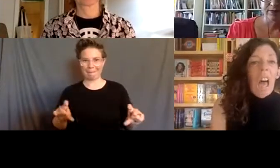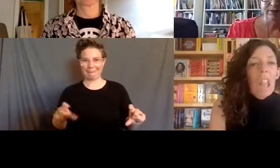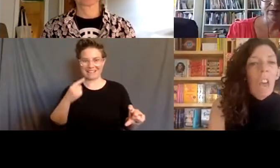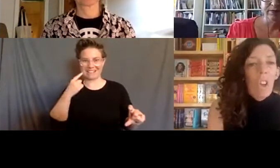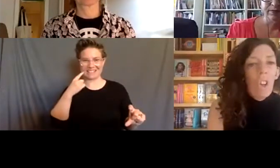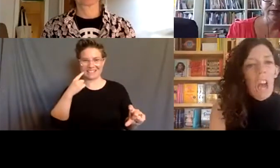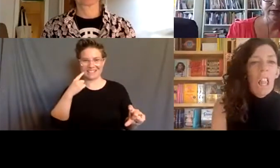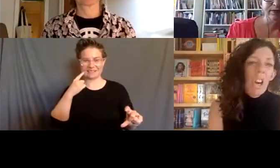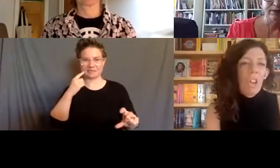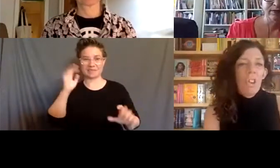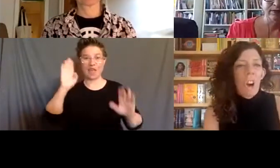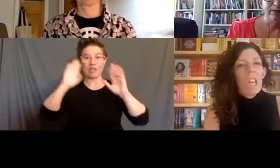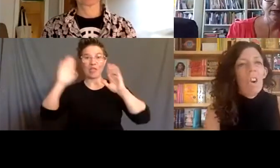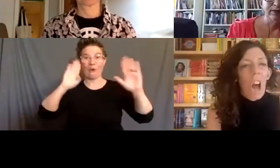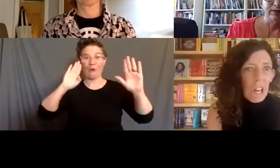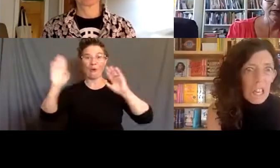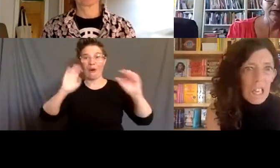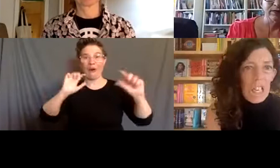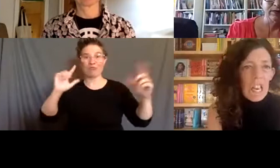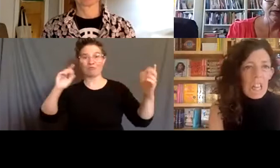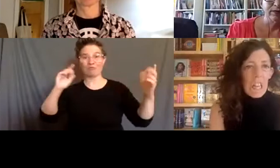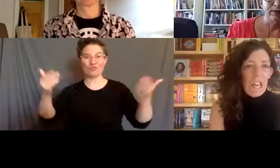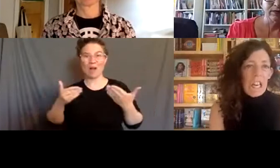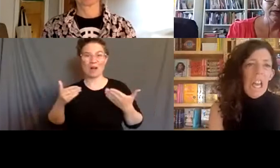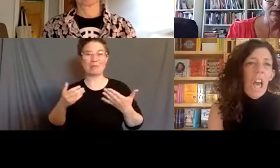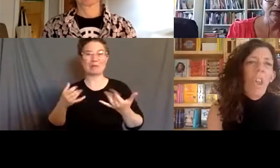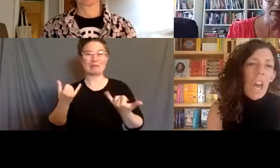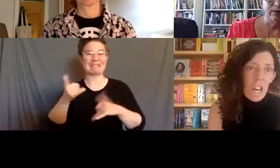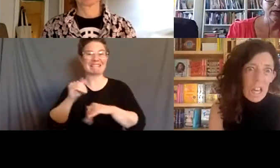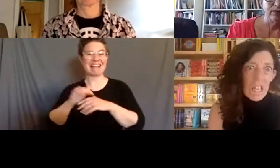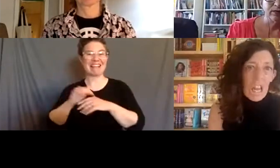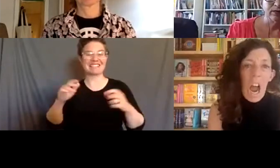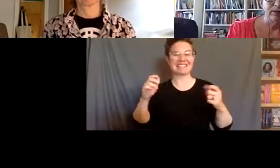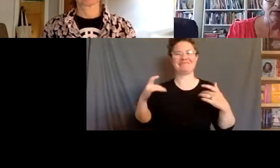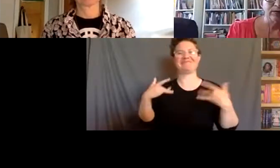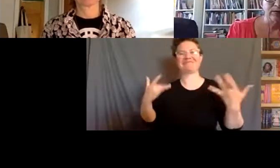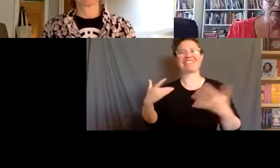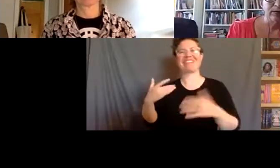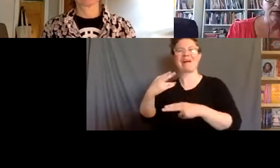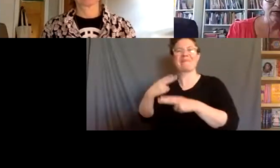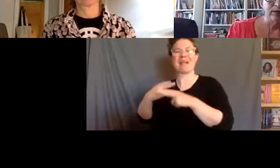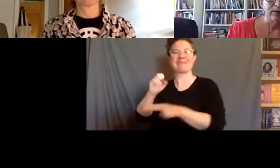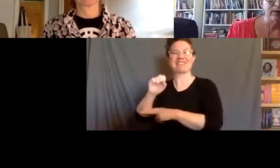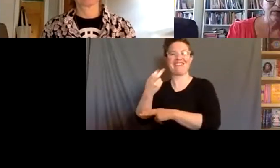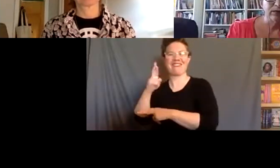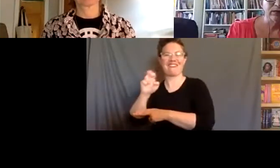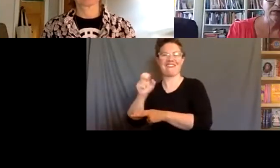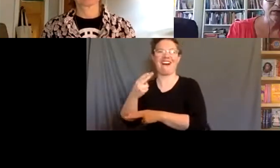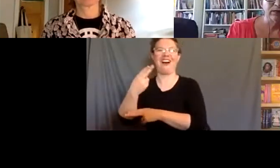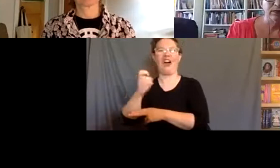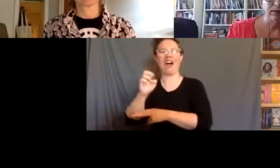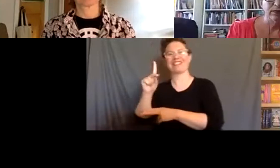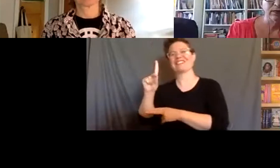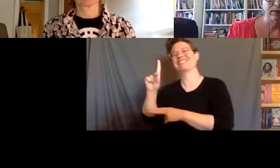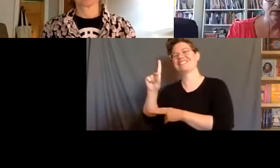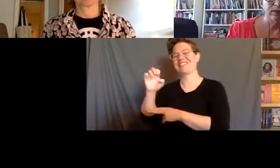Hello. Hello, everyone, and welcome to tonight's event. My name is Sarah Hallenbeck. I use she, her, hers